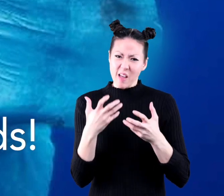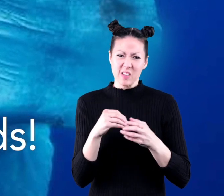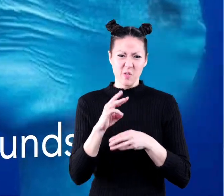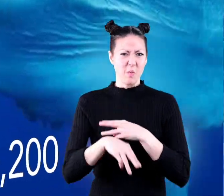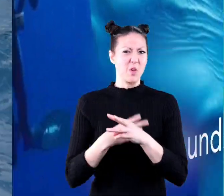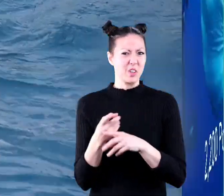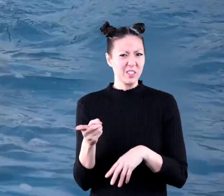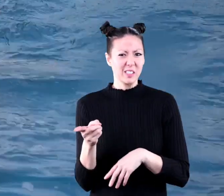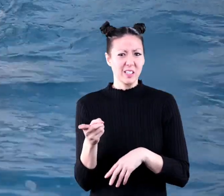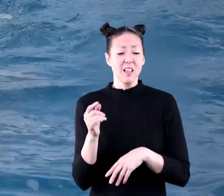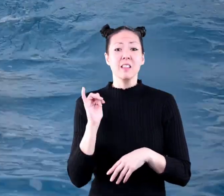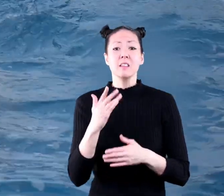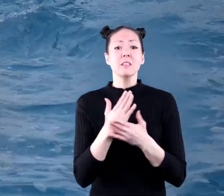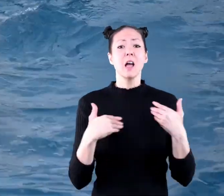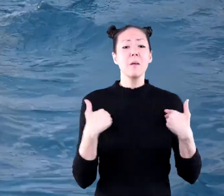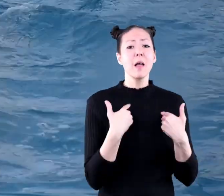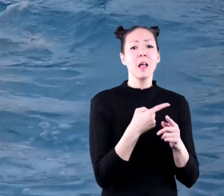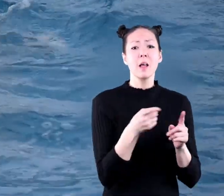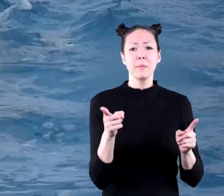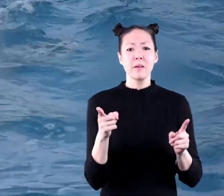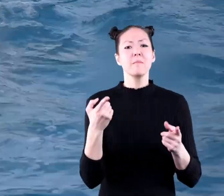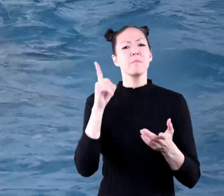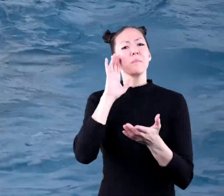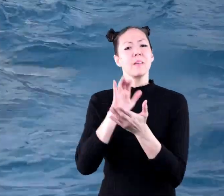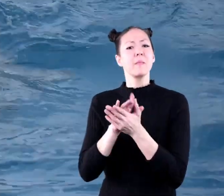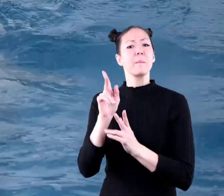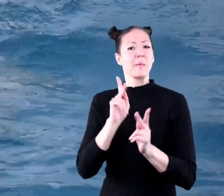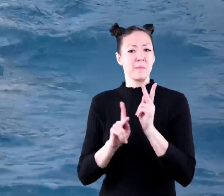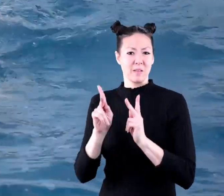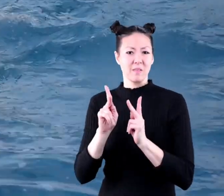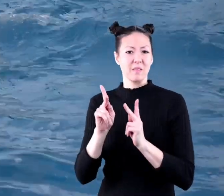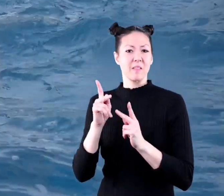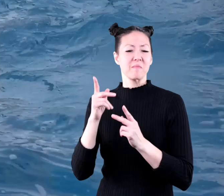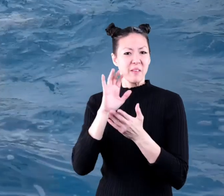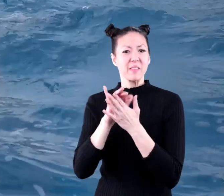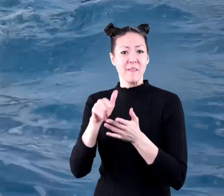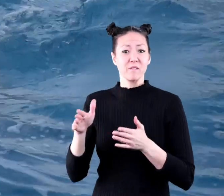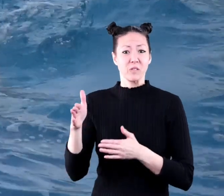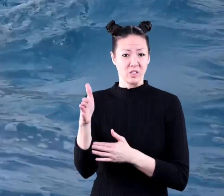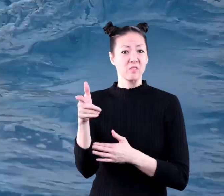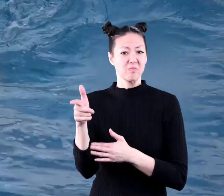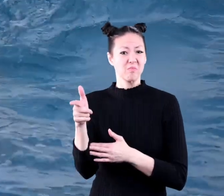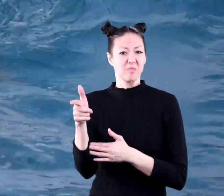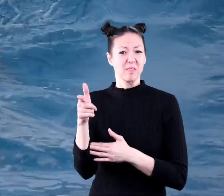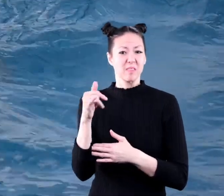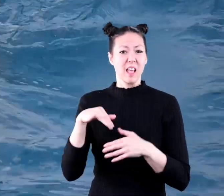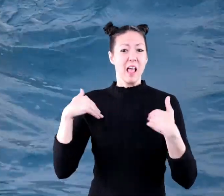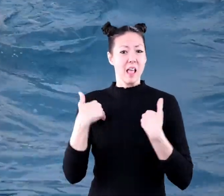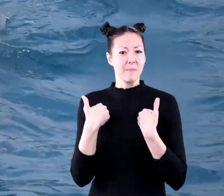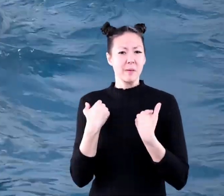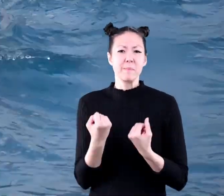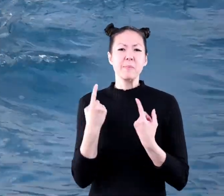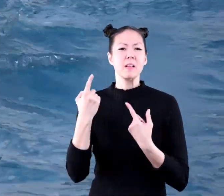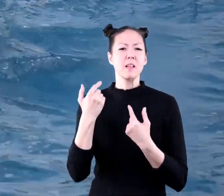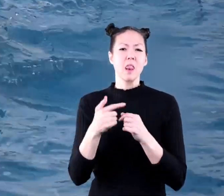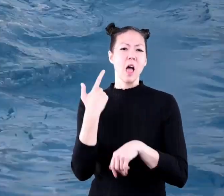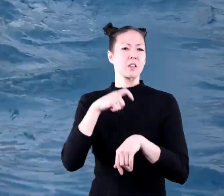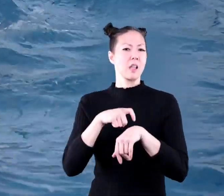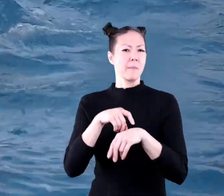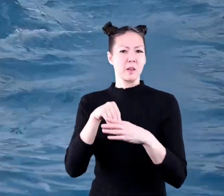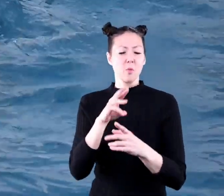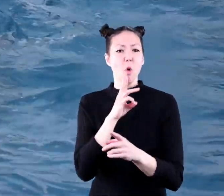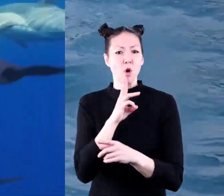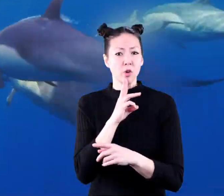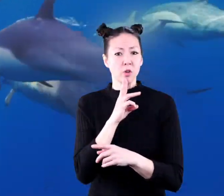there are some animals that many people believe are fish because these animals spend their lives in water